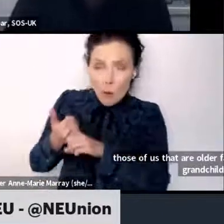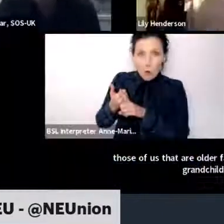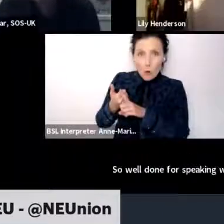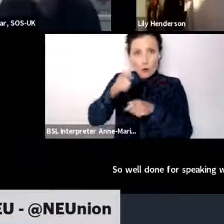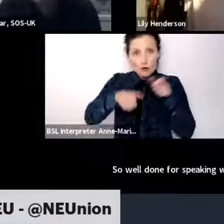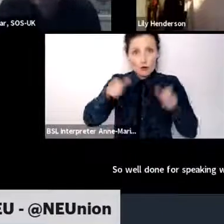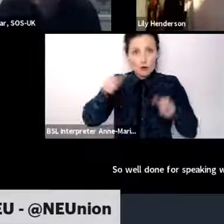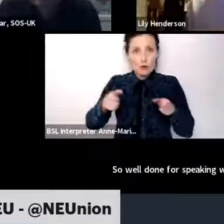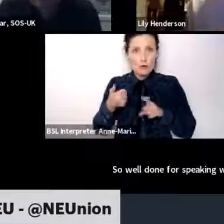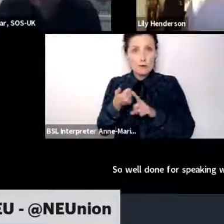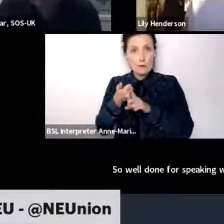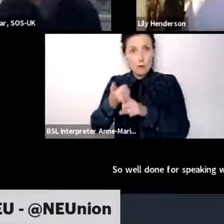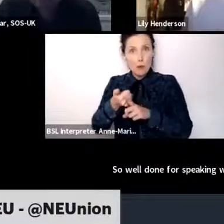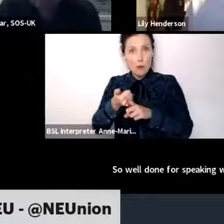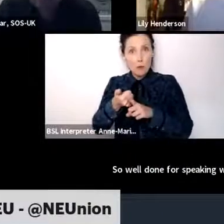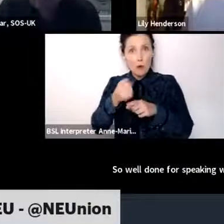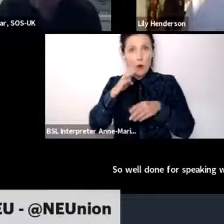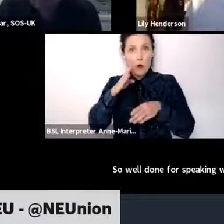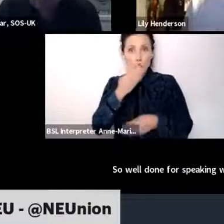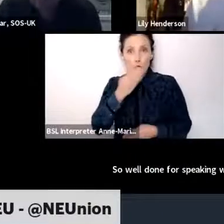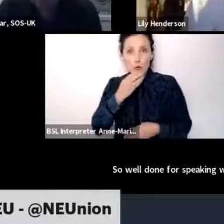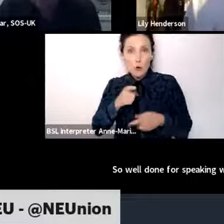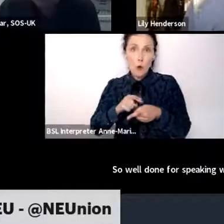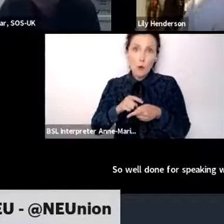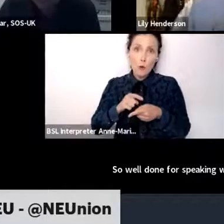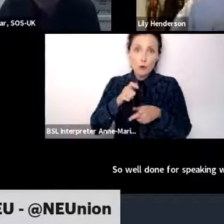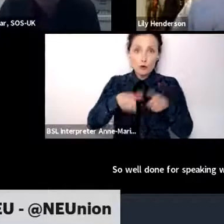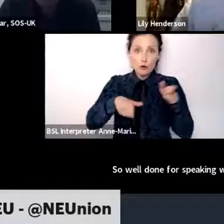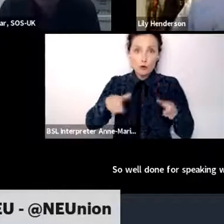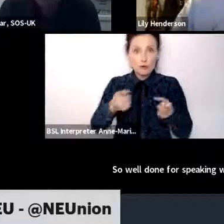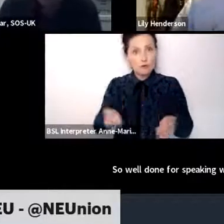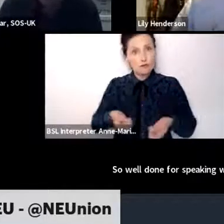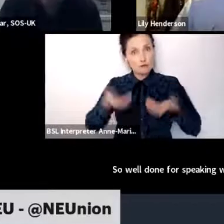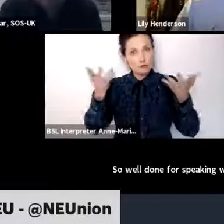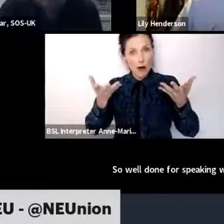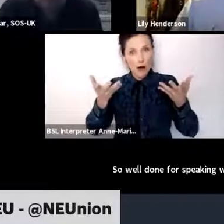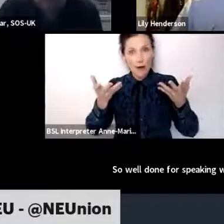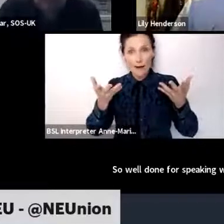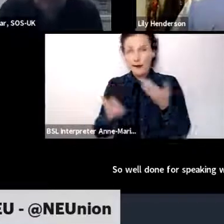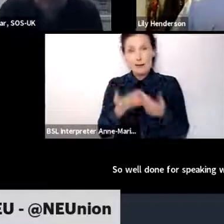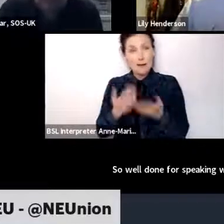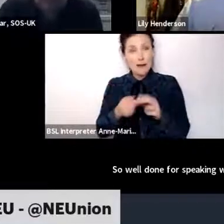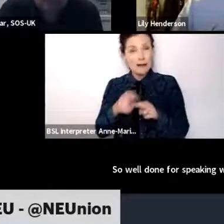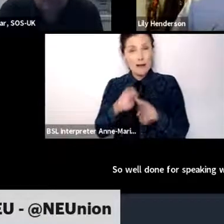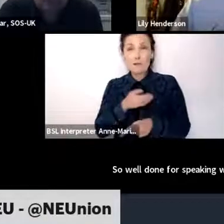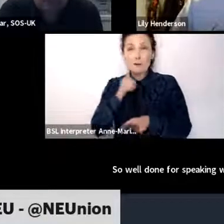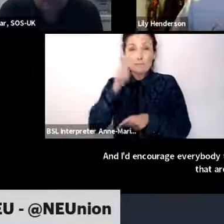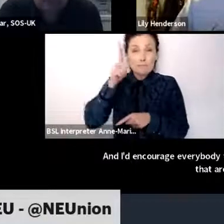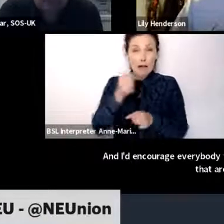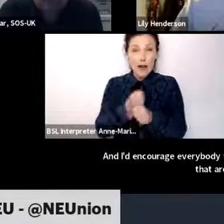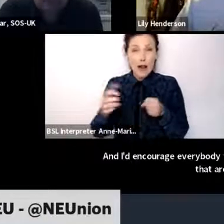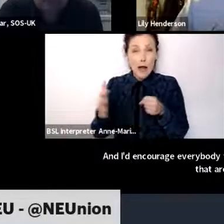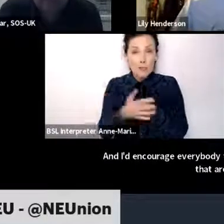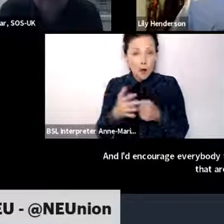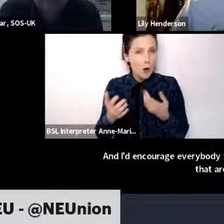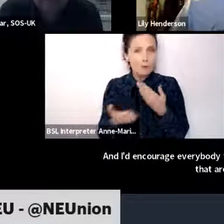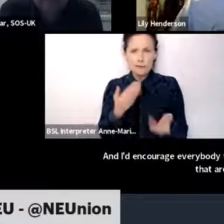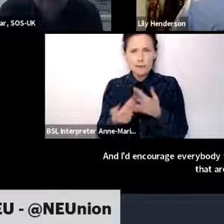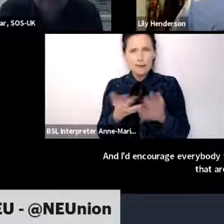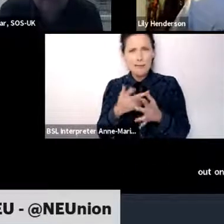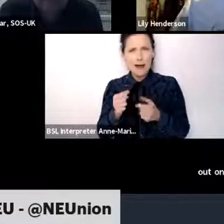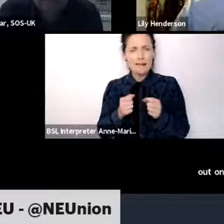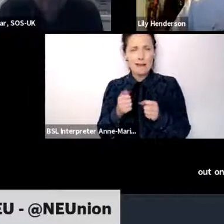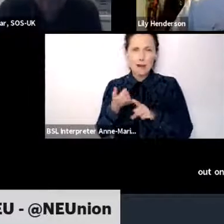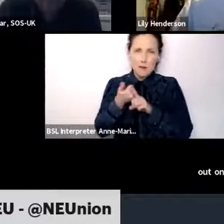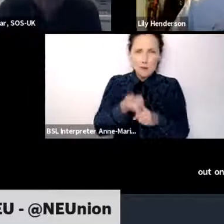5th of November. Whether or not you're in Glasgow, even if we can just support on social media, if we're not there physically, I think it will still help.